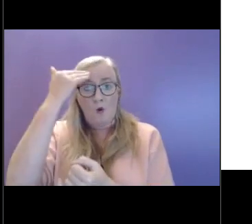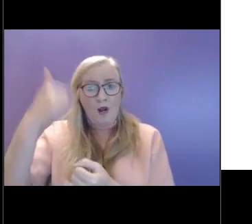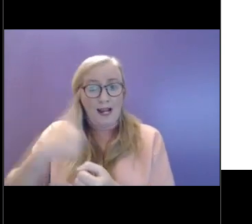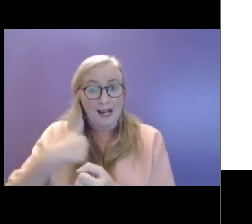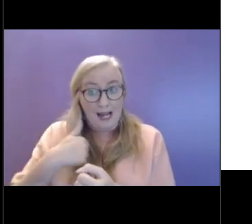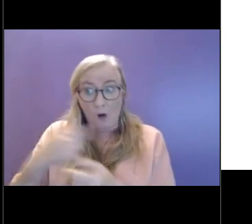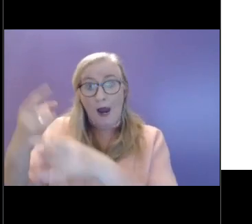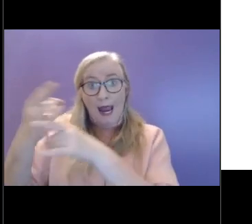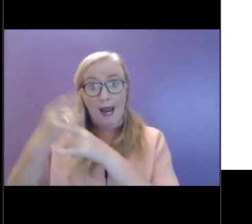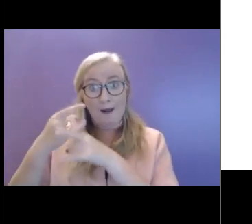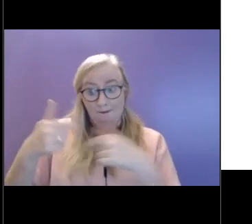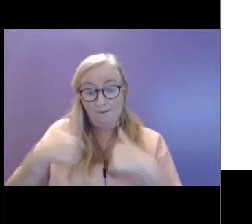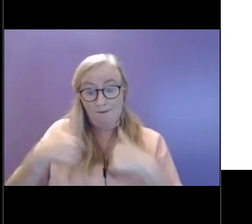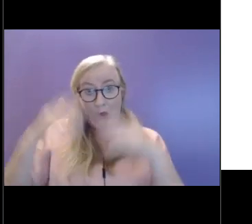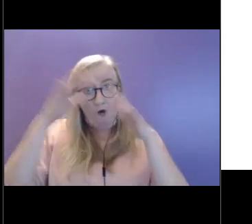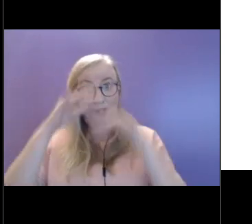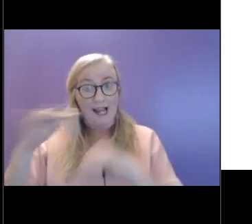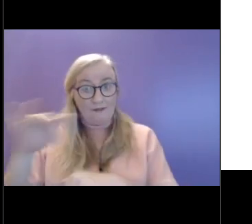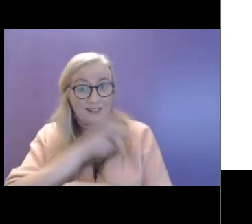after yourself.